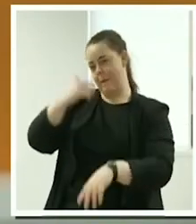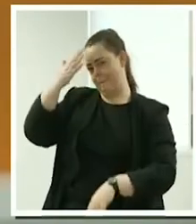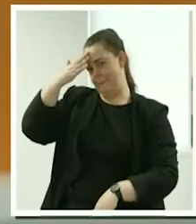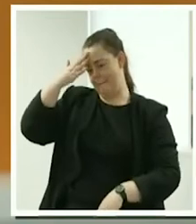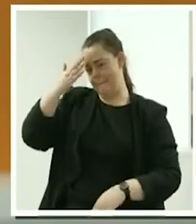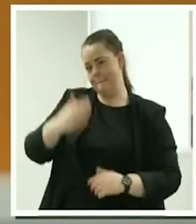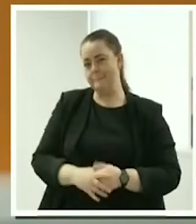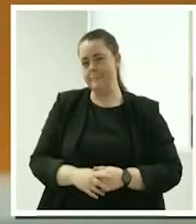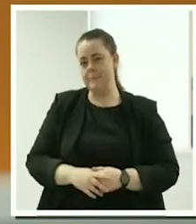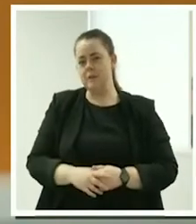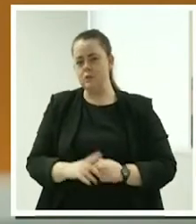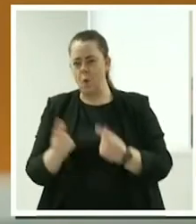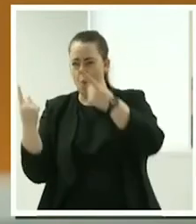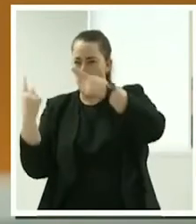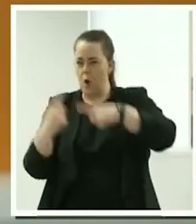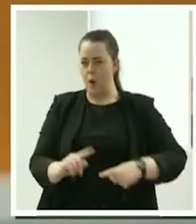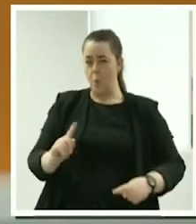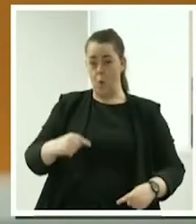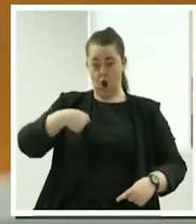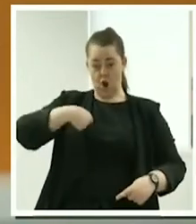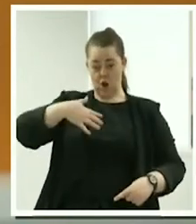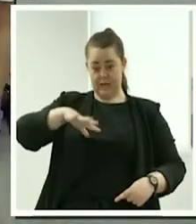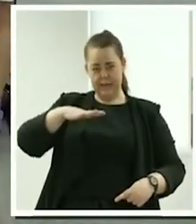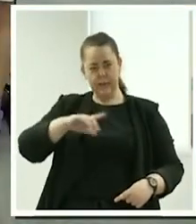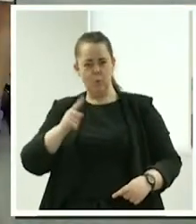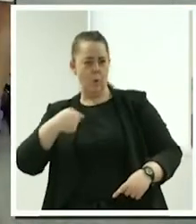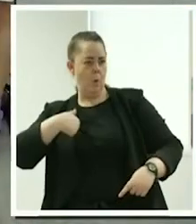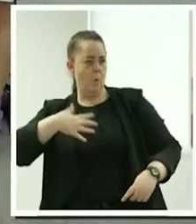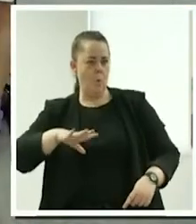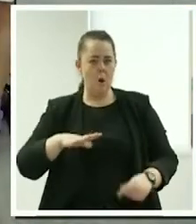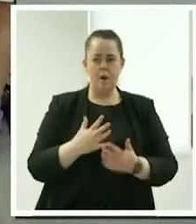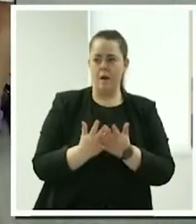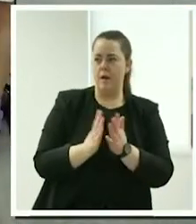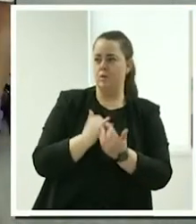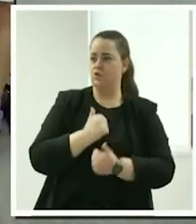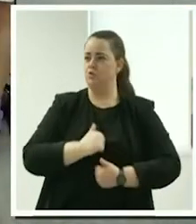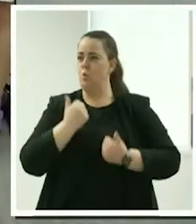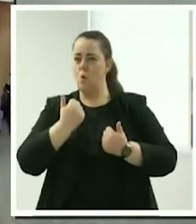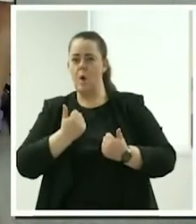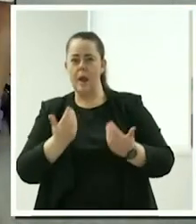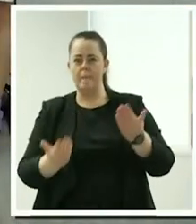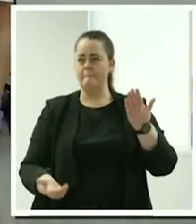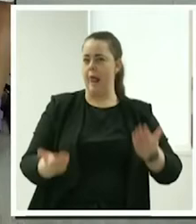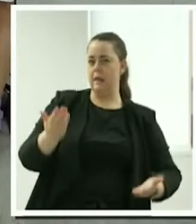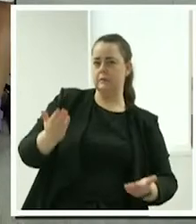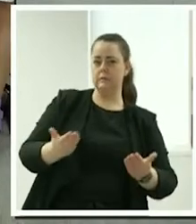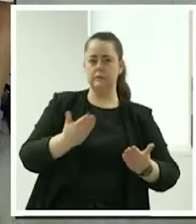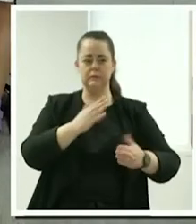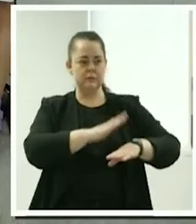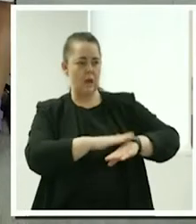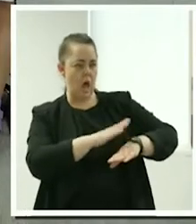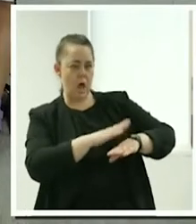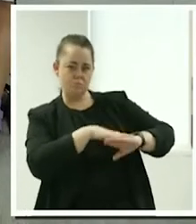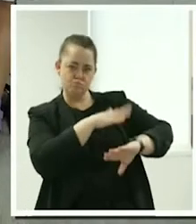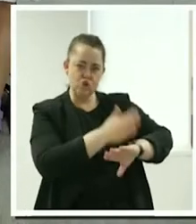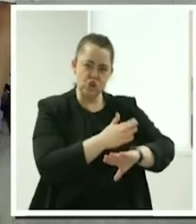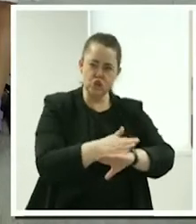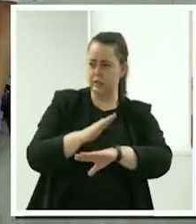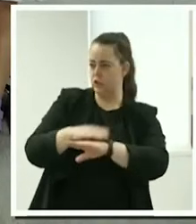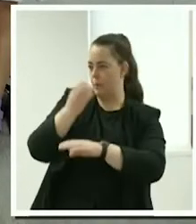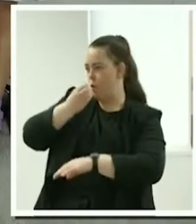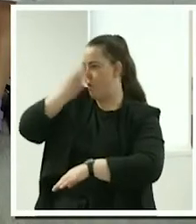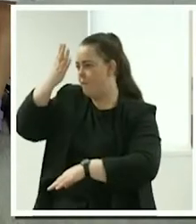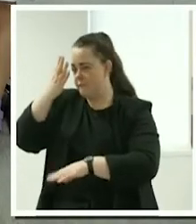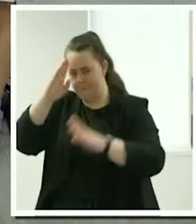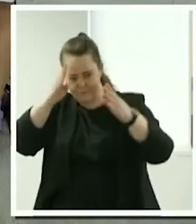needs around my family needs as well because it also means that you've got access to um a whole range of potential clients doesn't it from